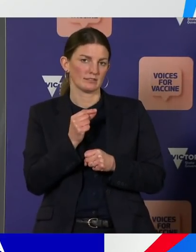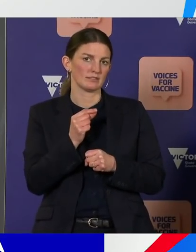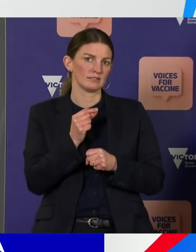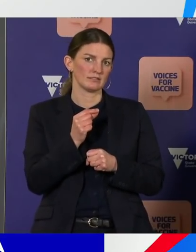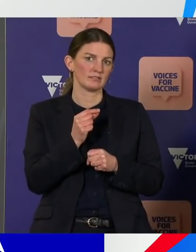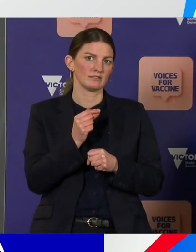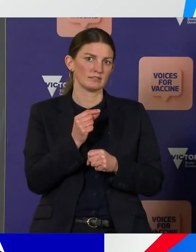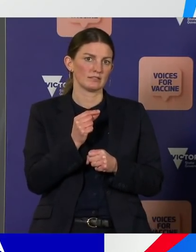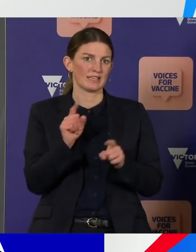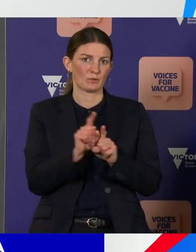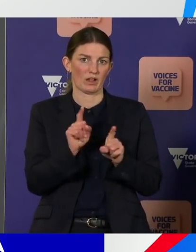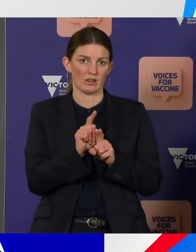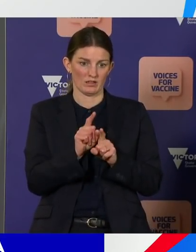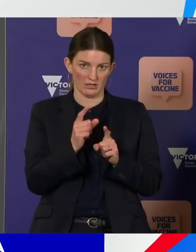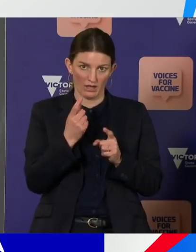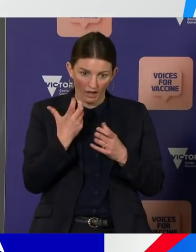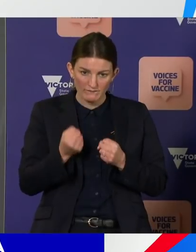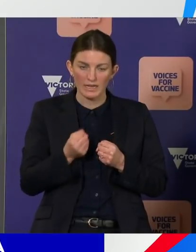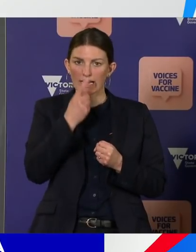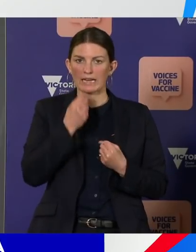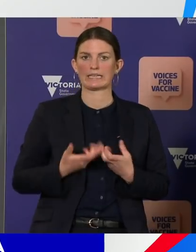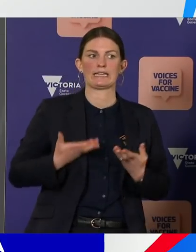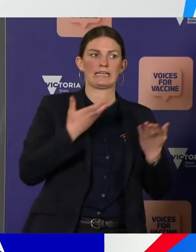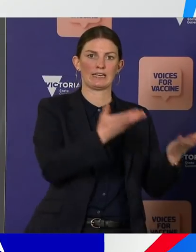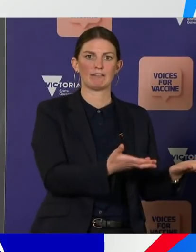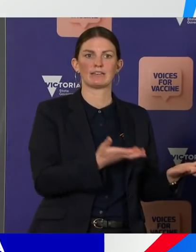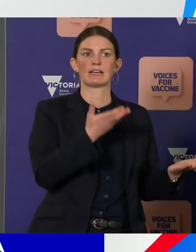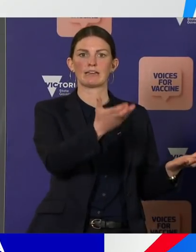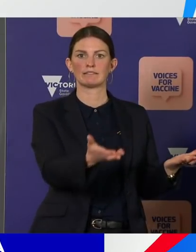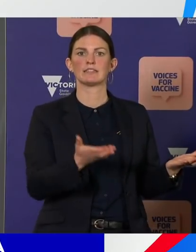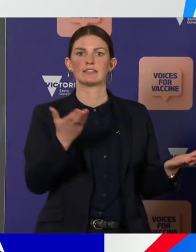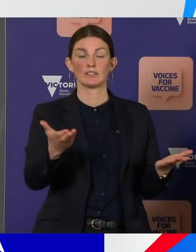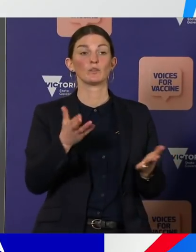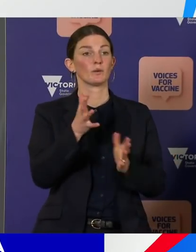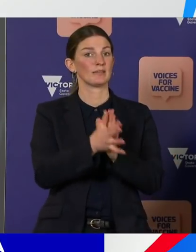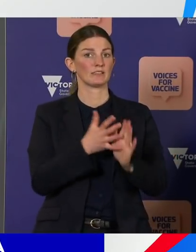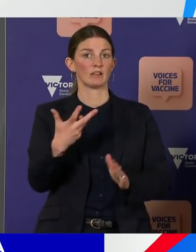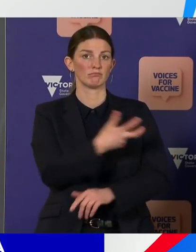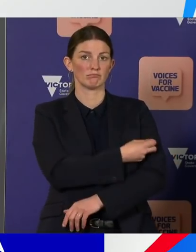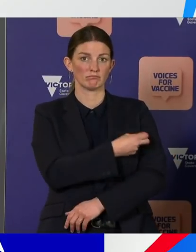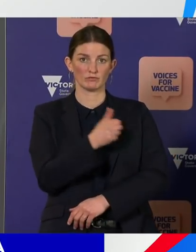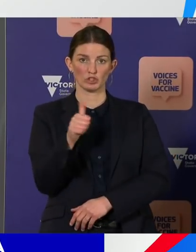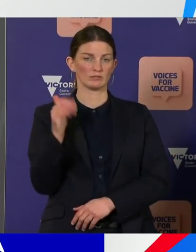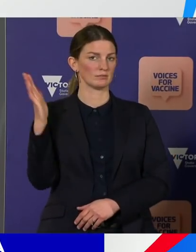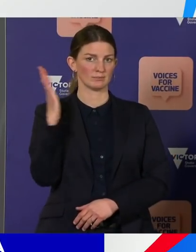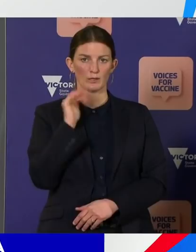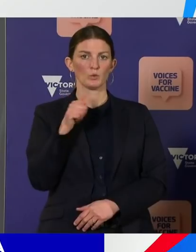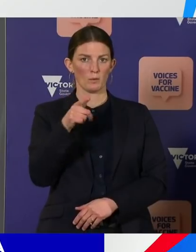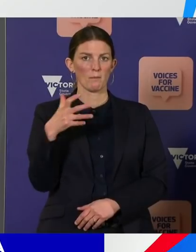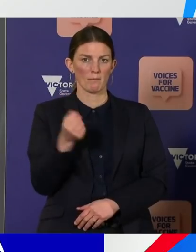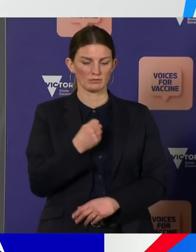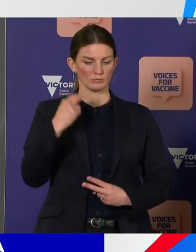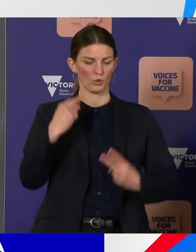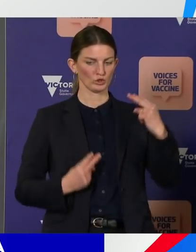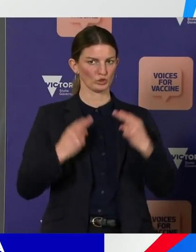pass the virus on. So it's still important that even as our vaccination levels grow, that we continue to be alert